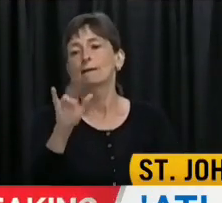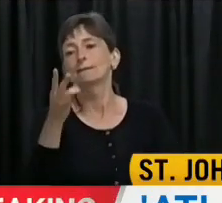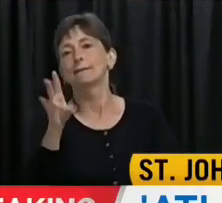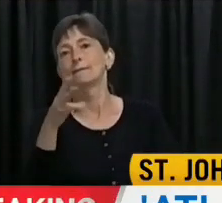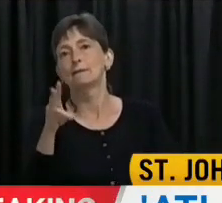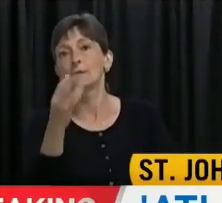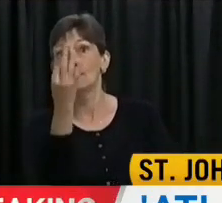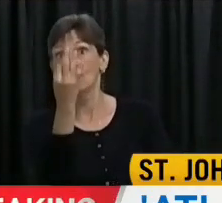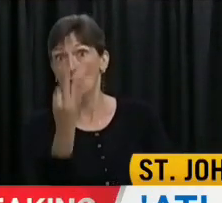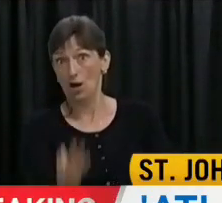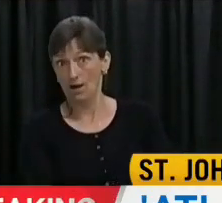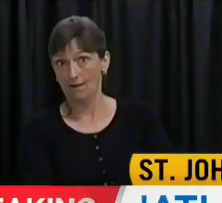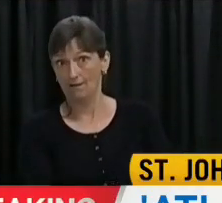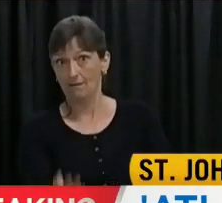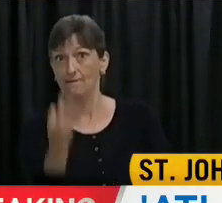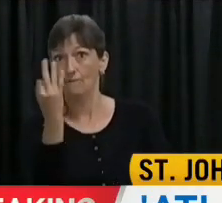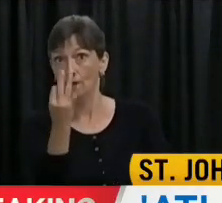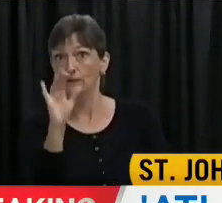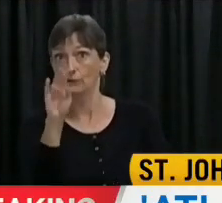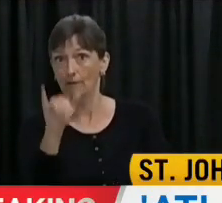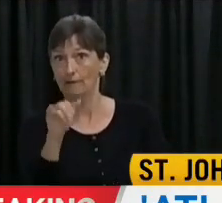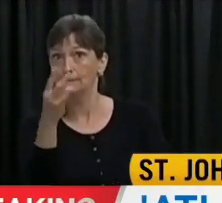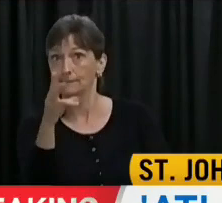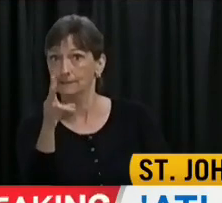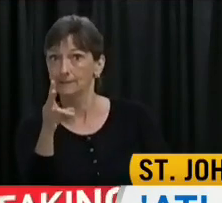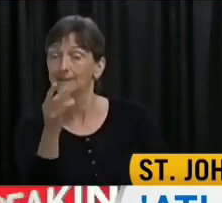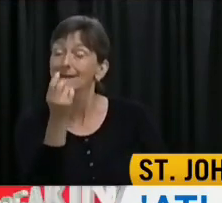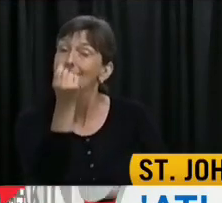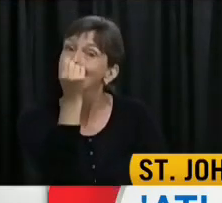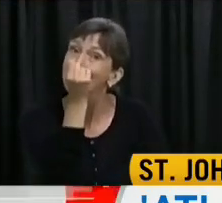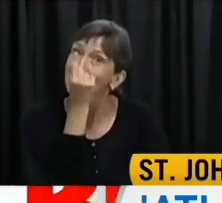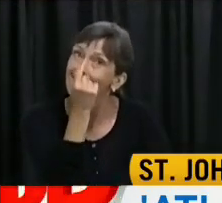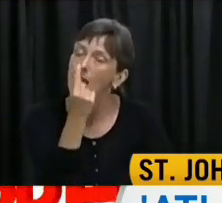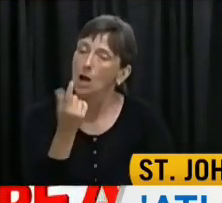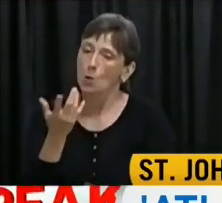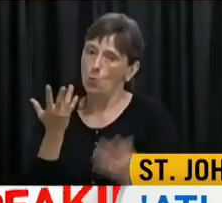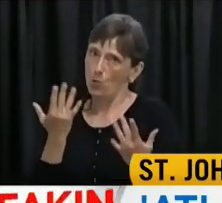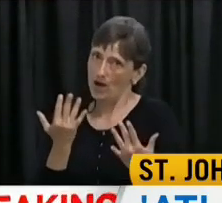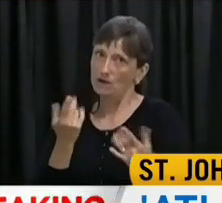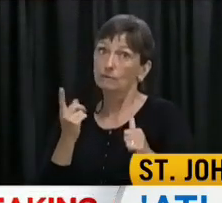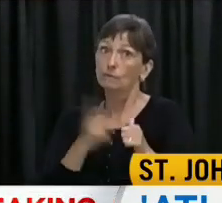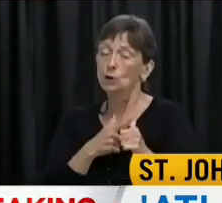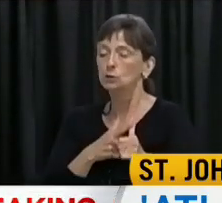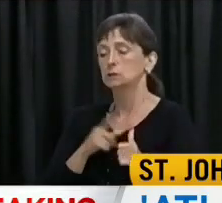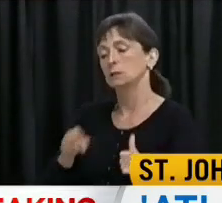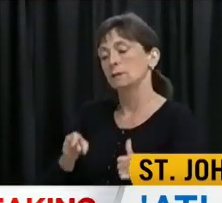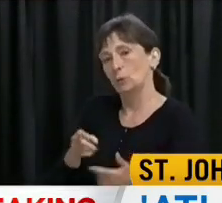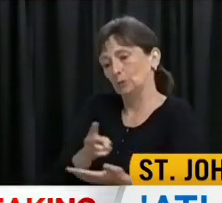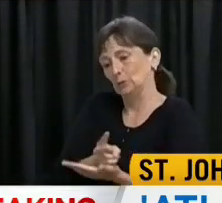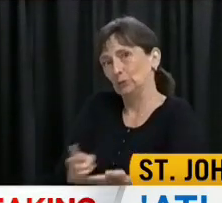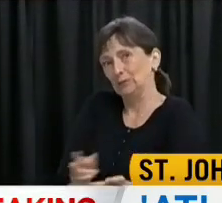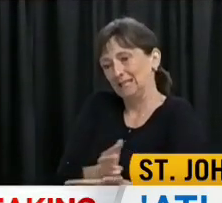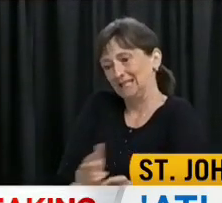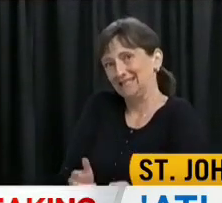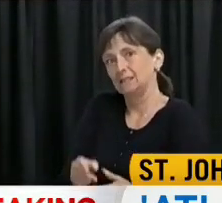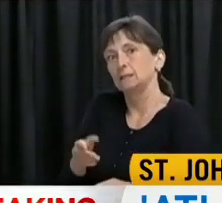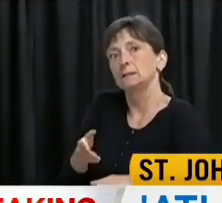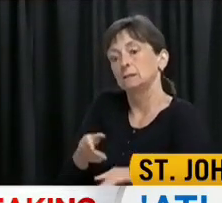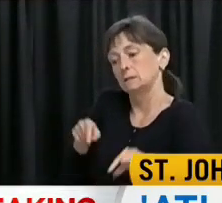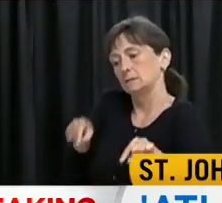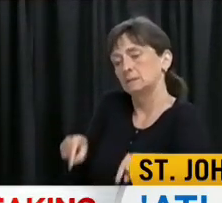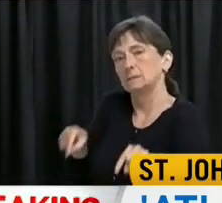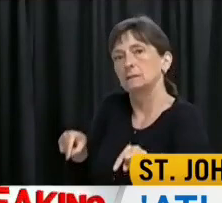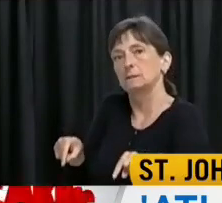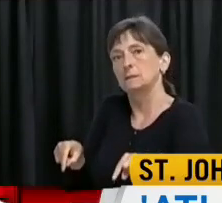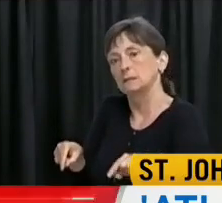17th. Now, this can only be possible if we get favorable results in the days and weeks leading into